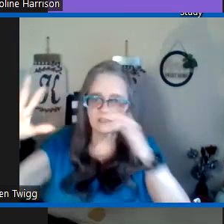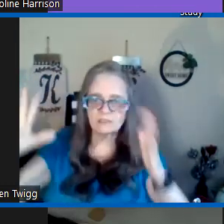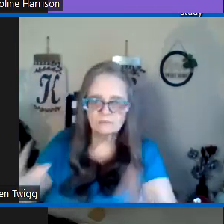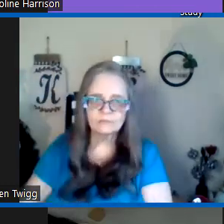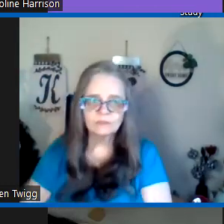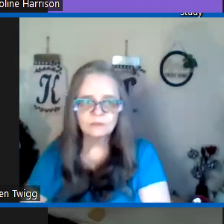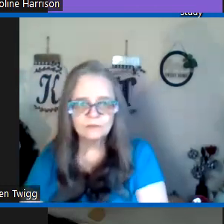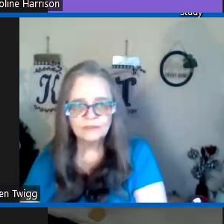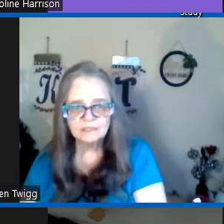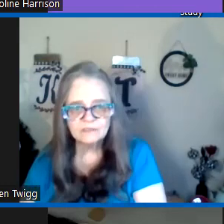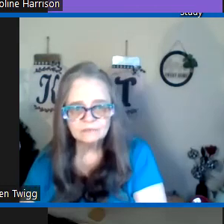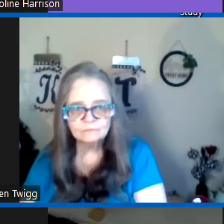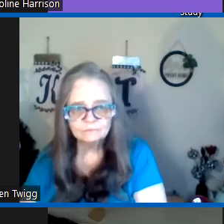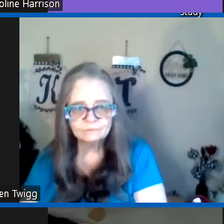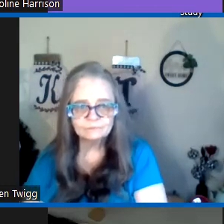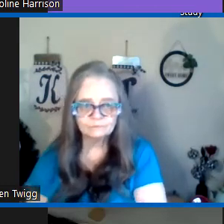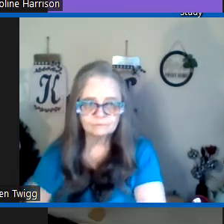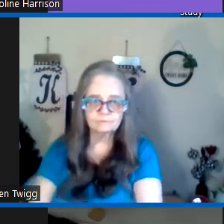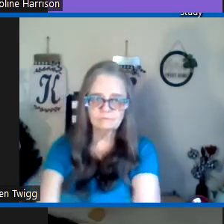prophet told things